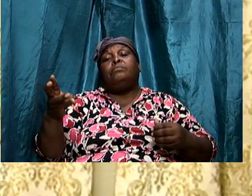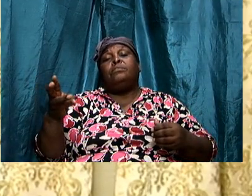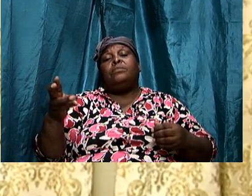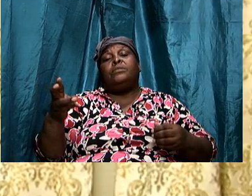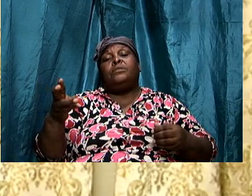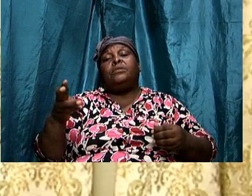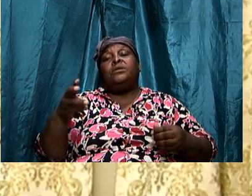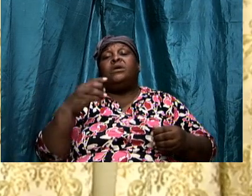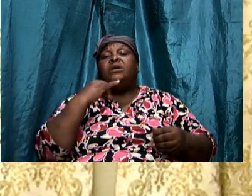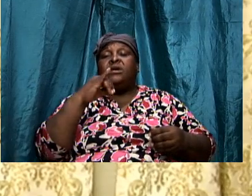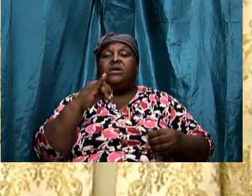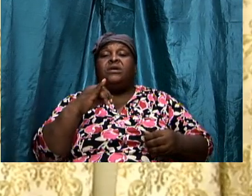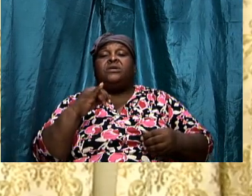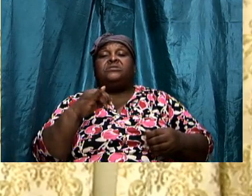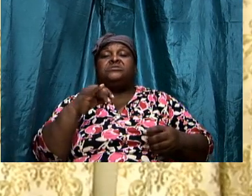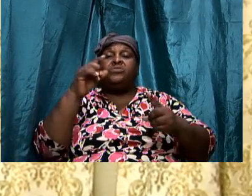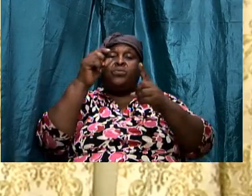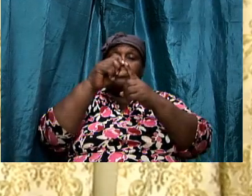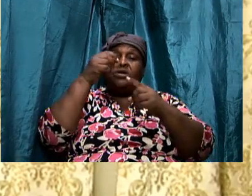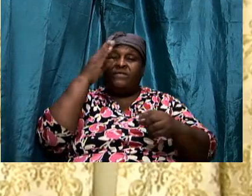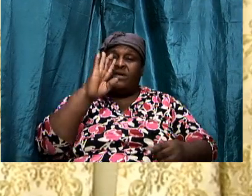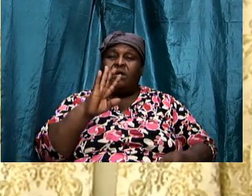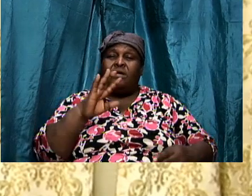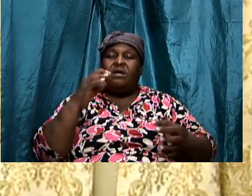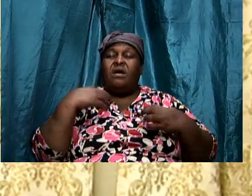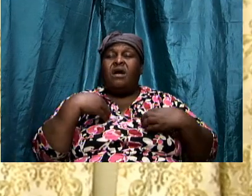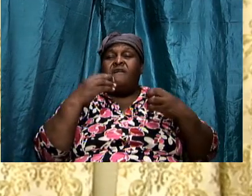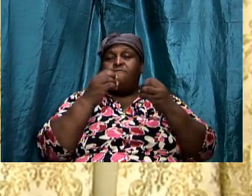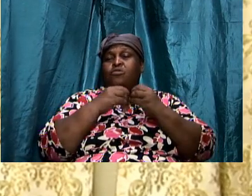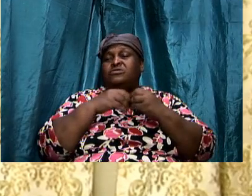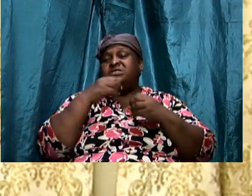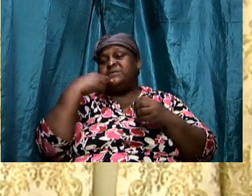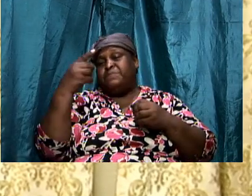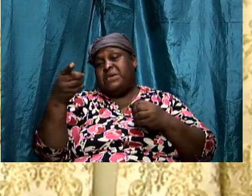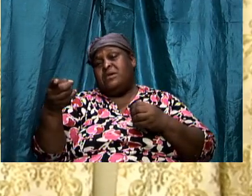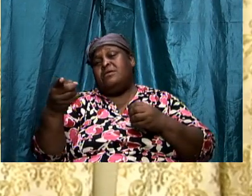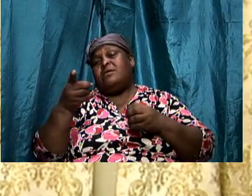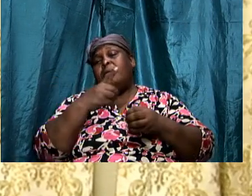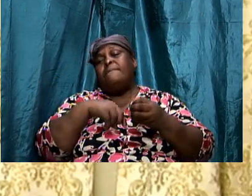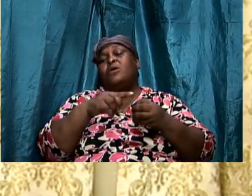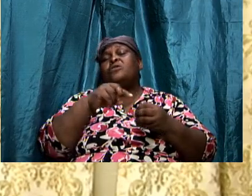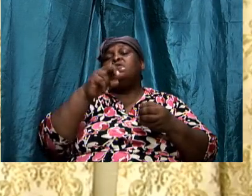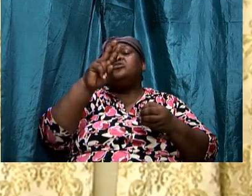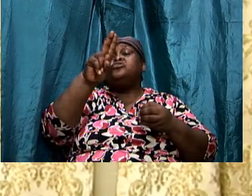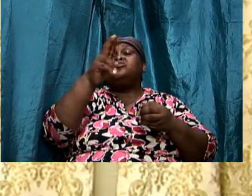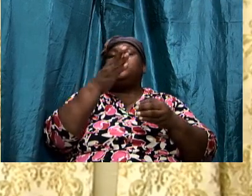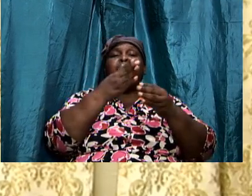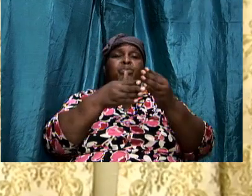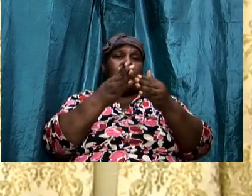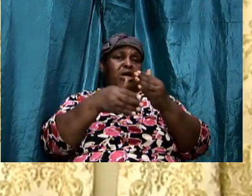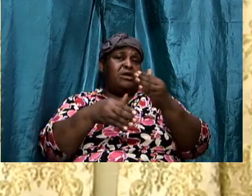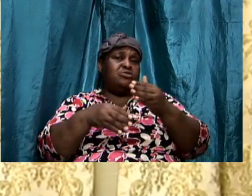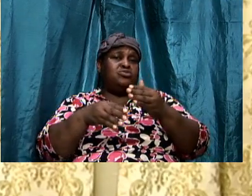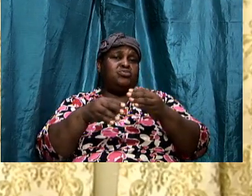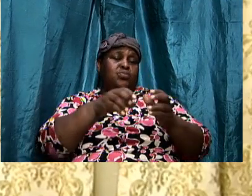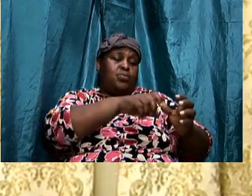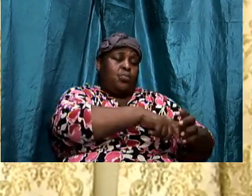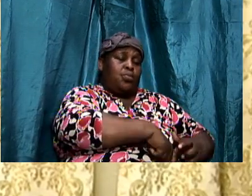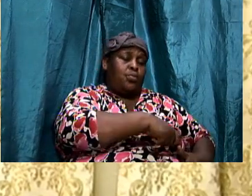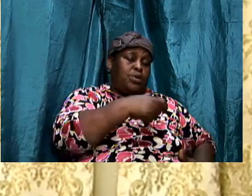some more to say on that. I have some more to talk about as it relates to the two-edged sword. Revelation 1 and verse 16.